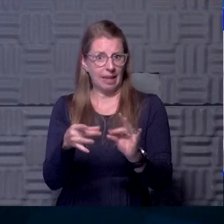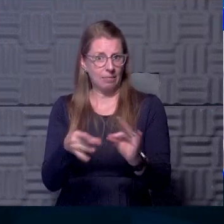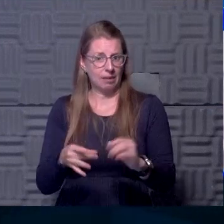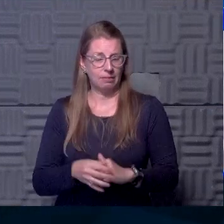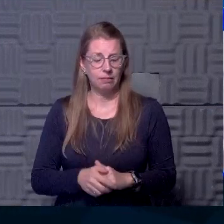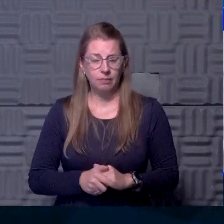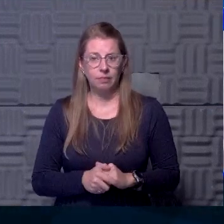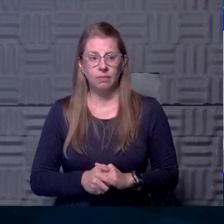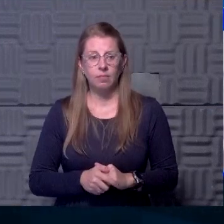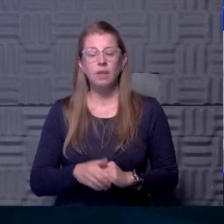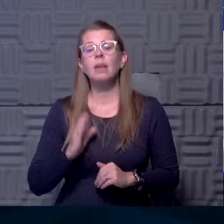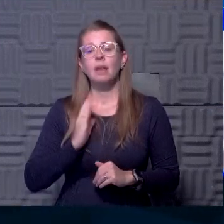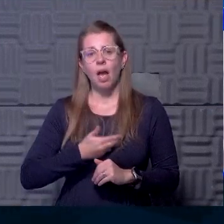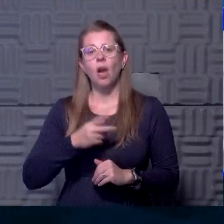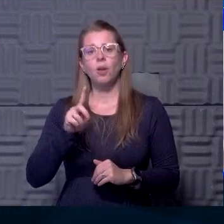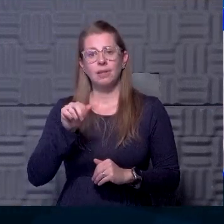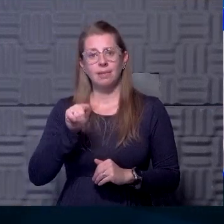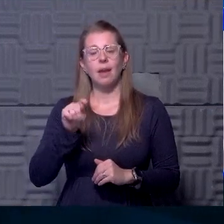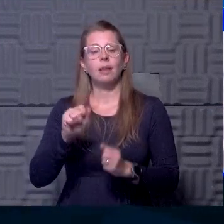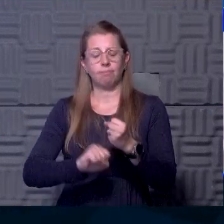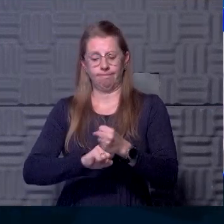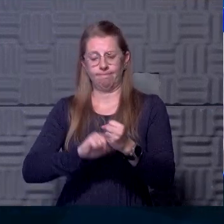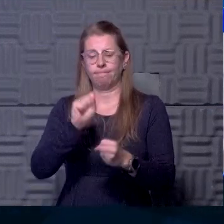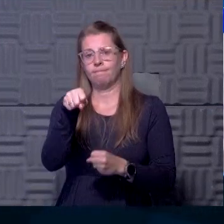Well, our data certainly backs that up.